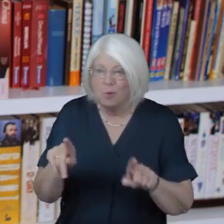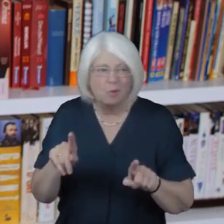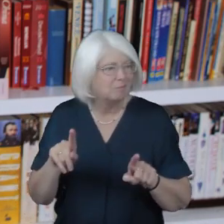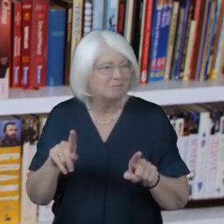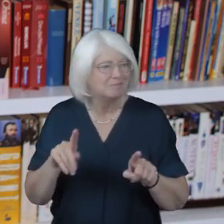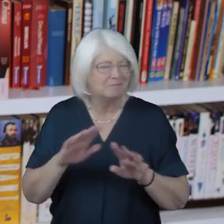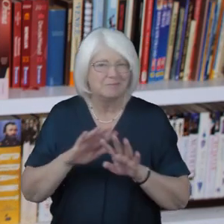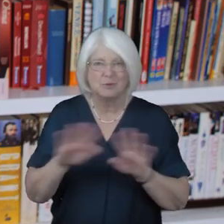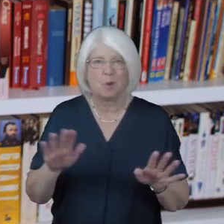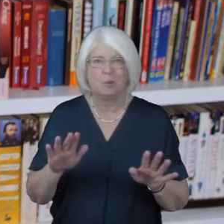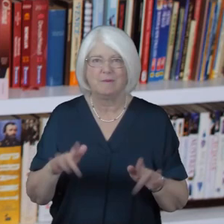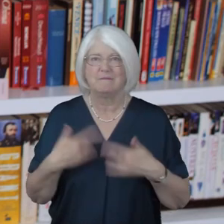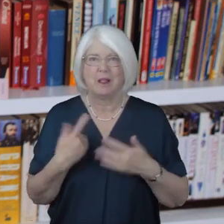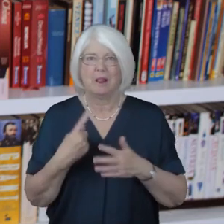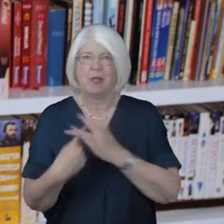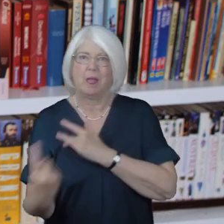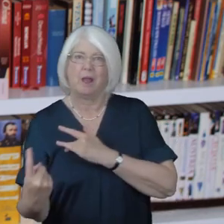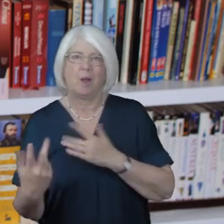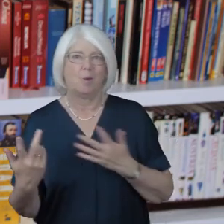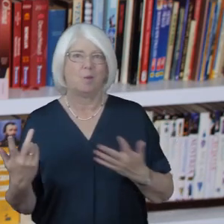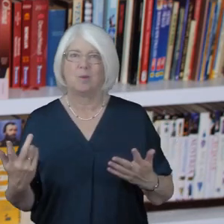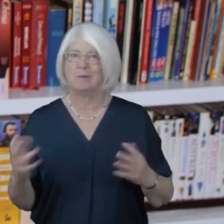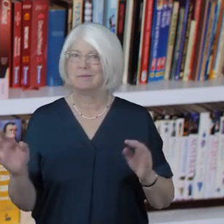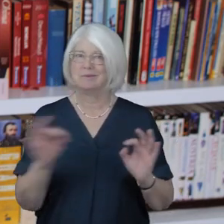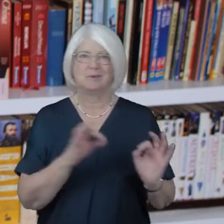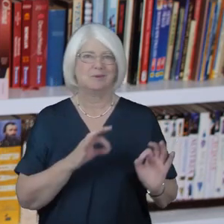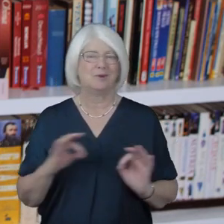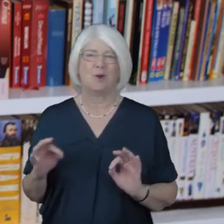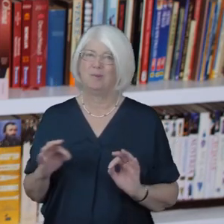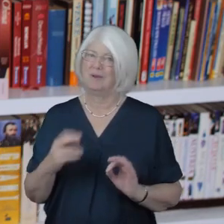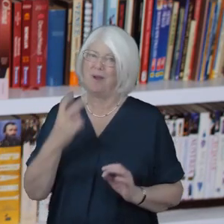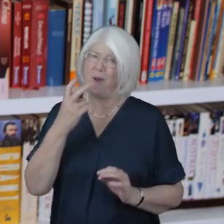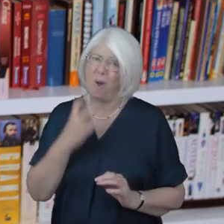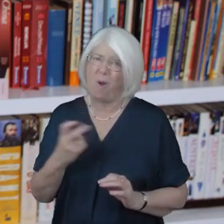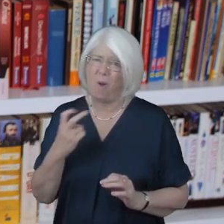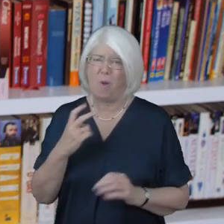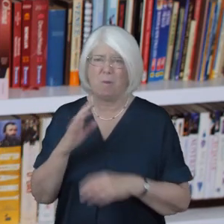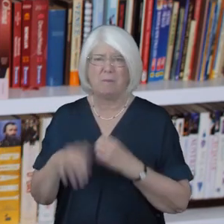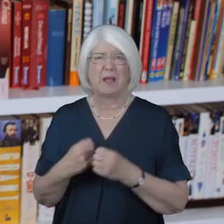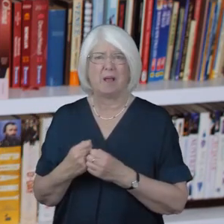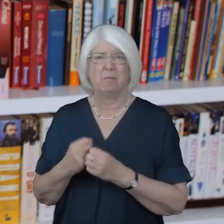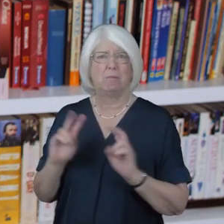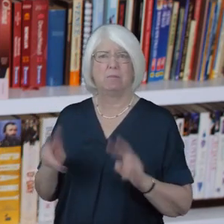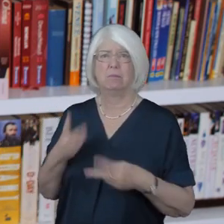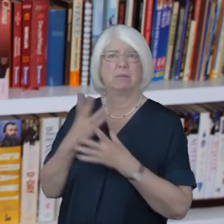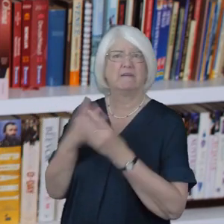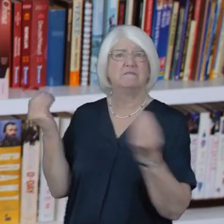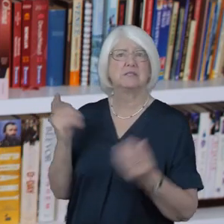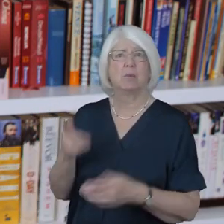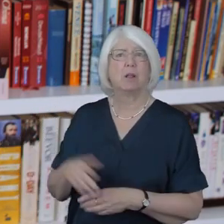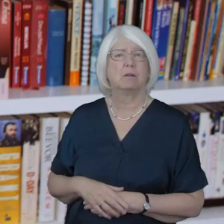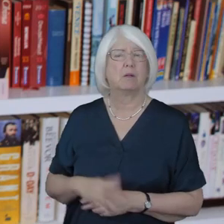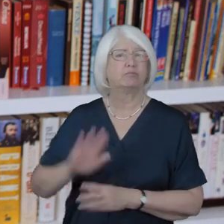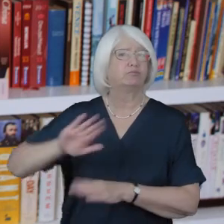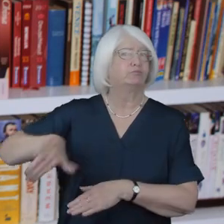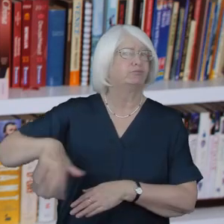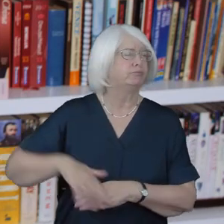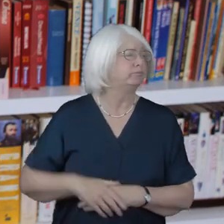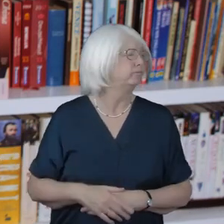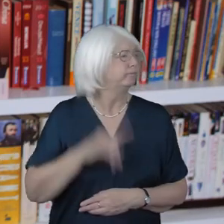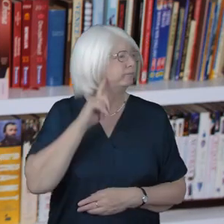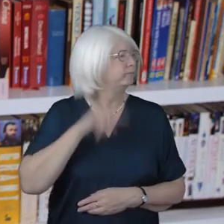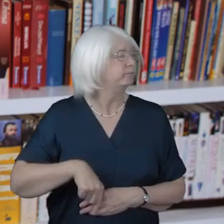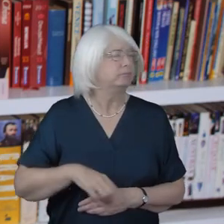forgotten no one should be so old they become effectively invisible out of sight and out of